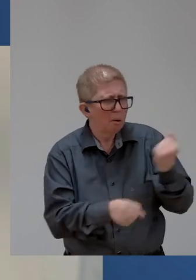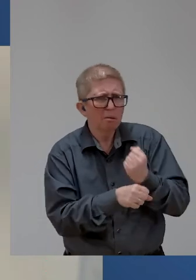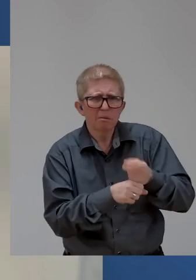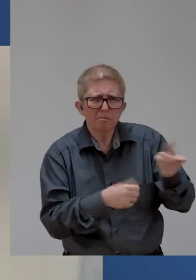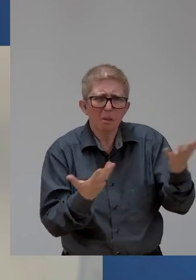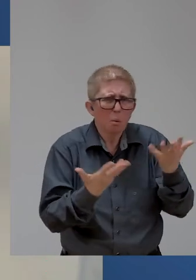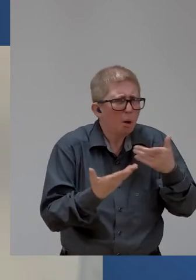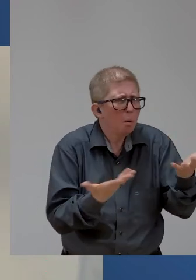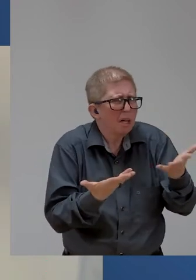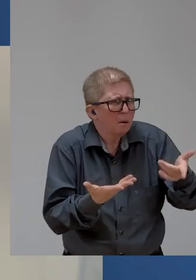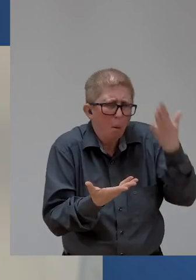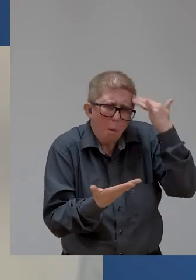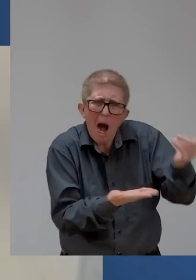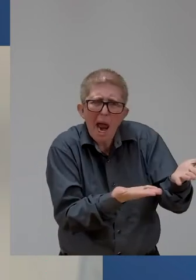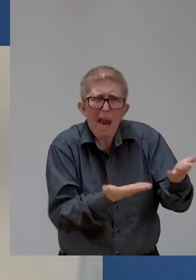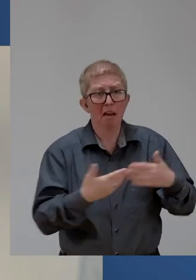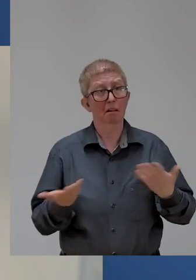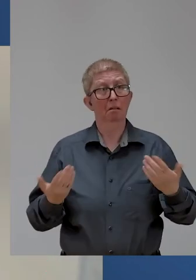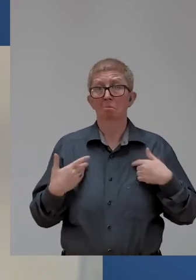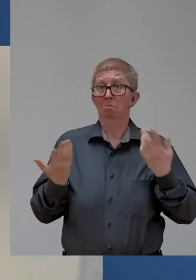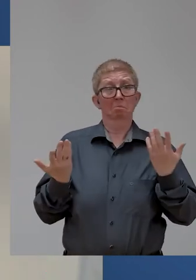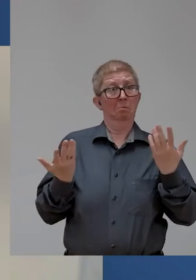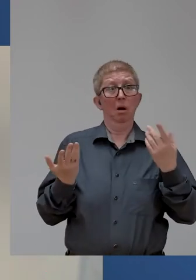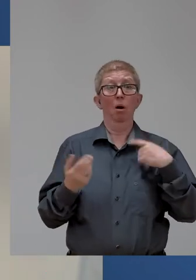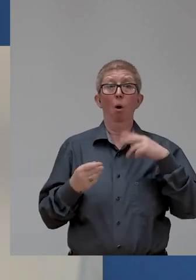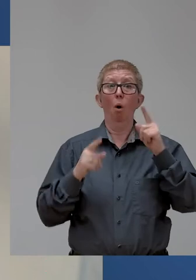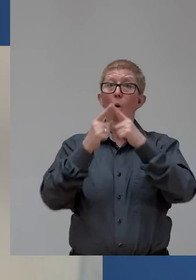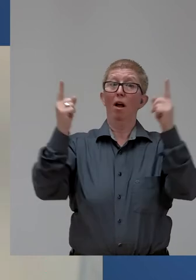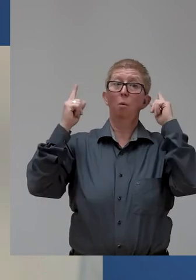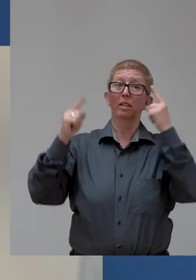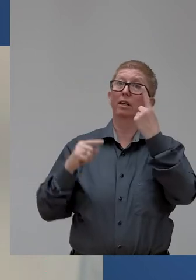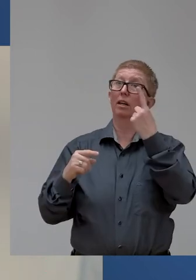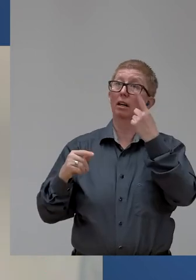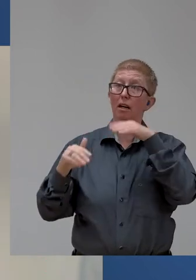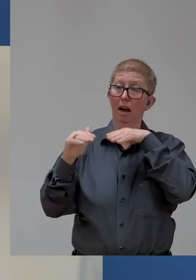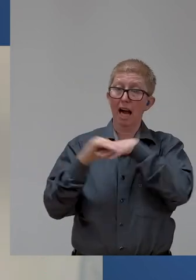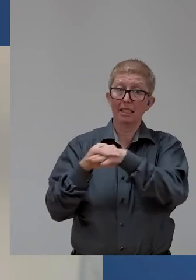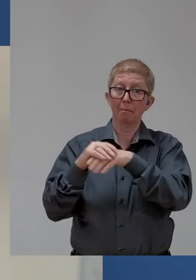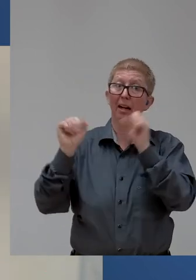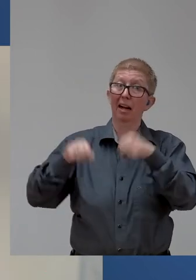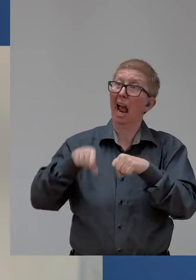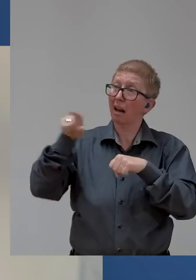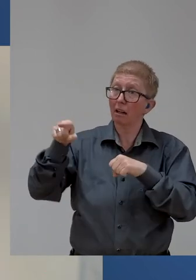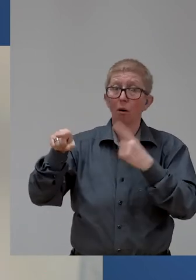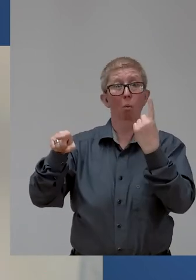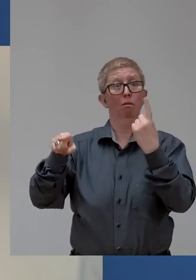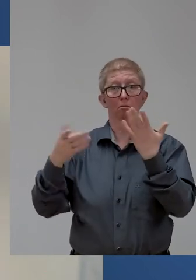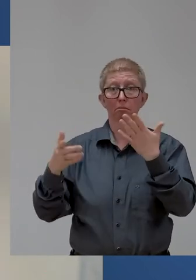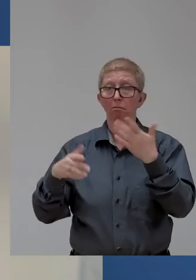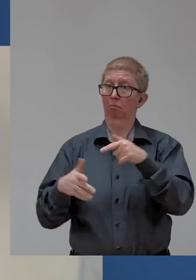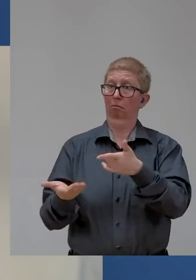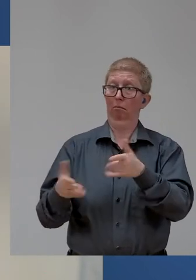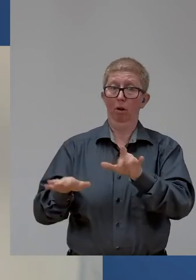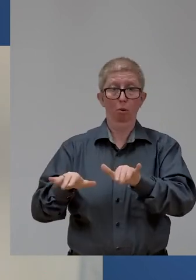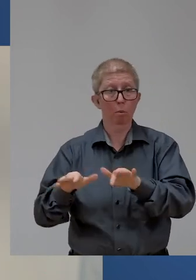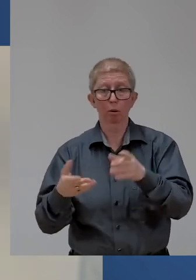is one where marketing or informatics or computer science are studied. I didn't know what to say, to be honest. To be limited by what you do